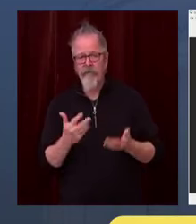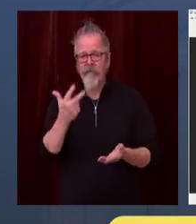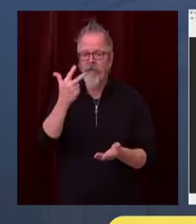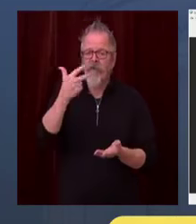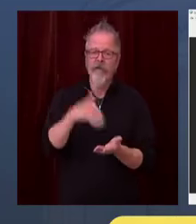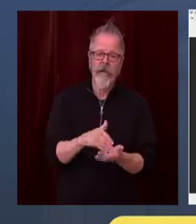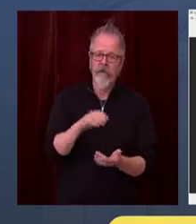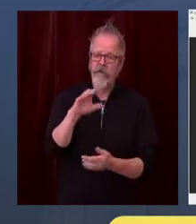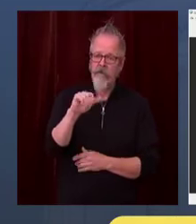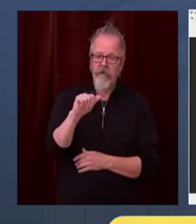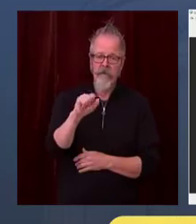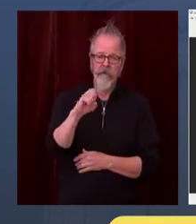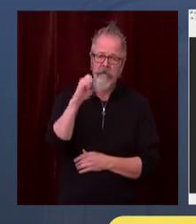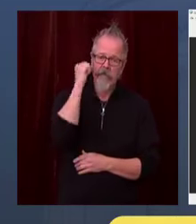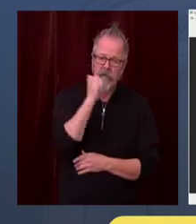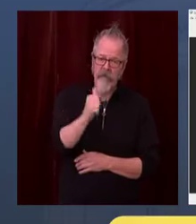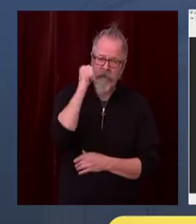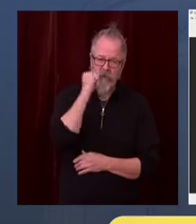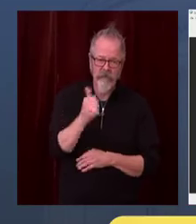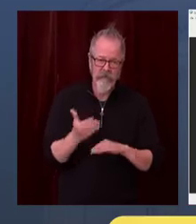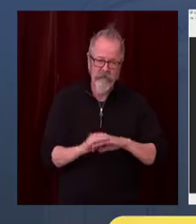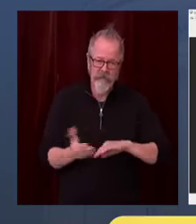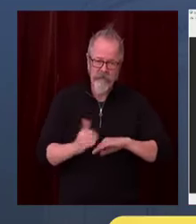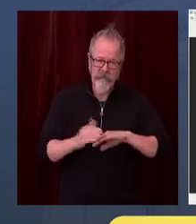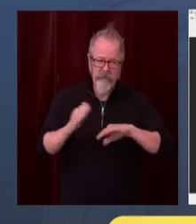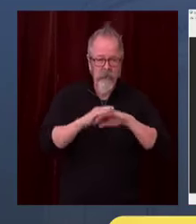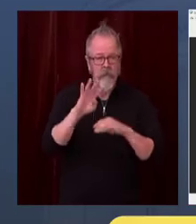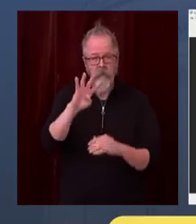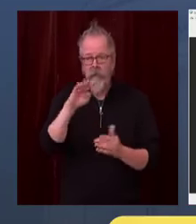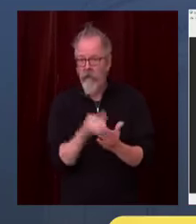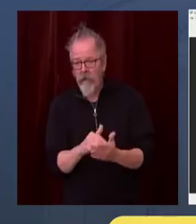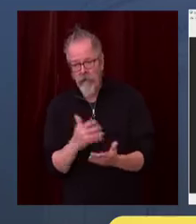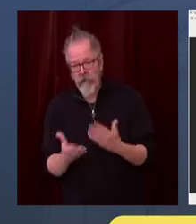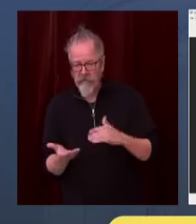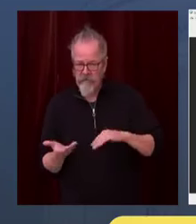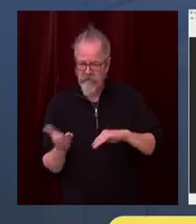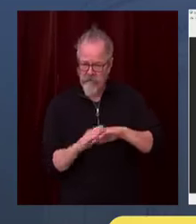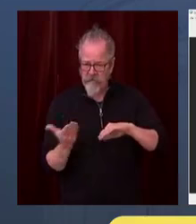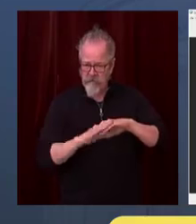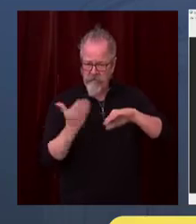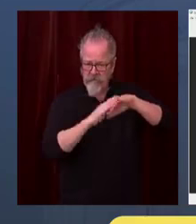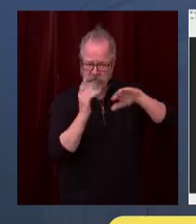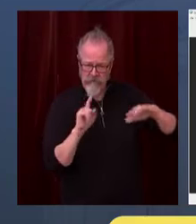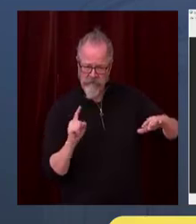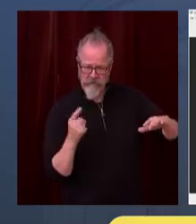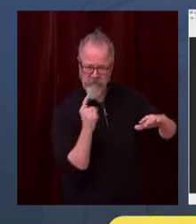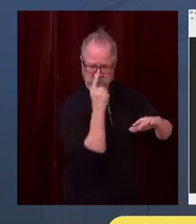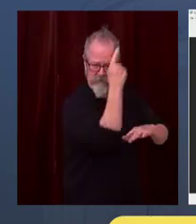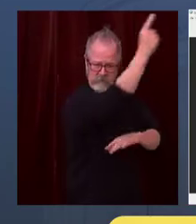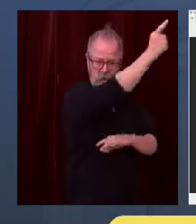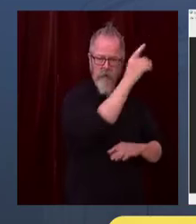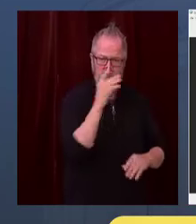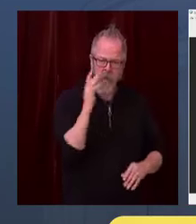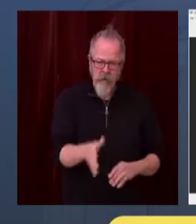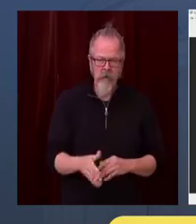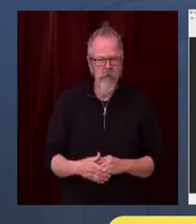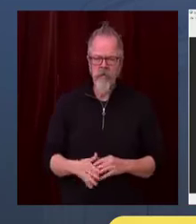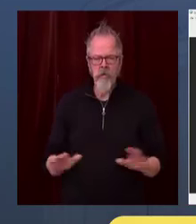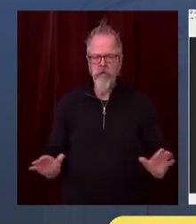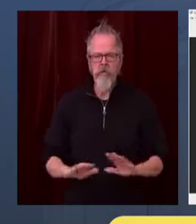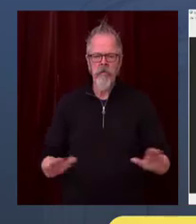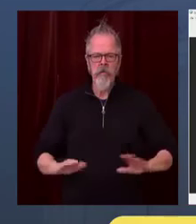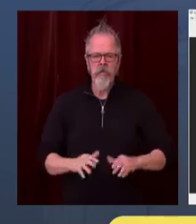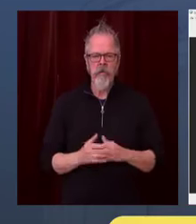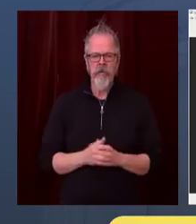is that during the past week, the number of patients currently in our hospitals with COVID-19 increased about